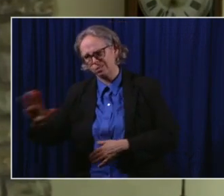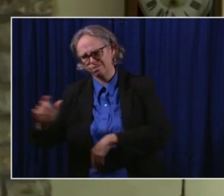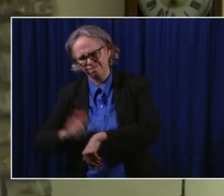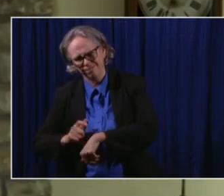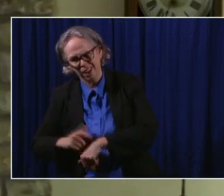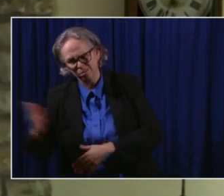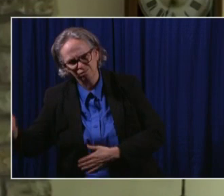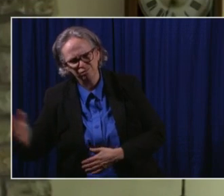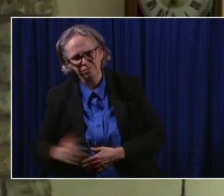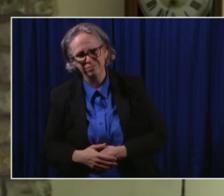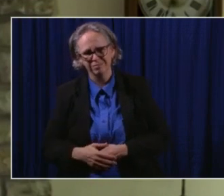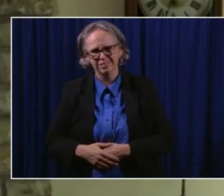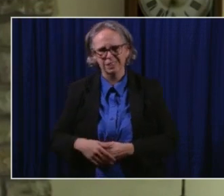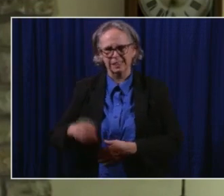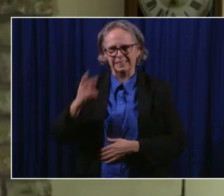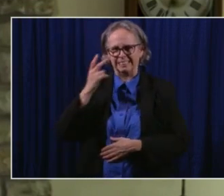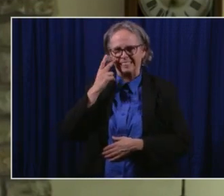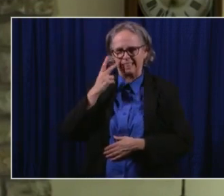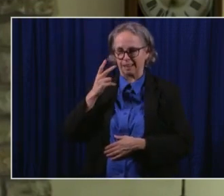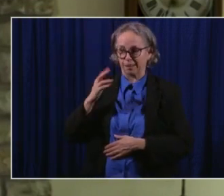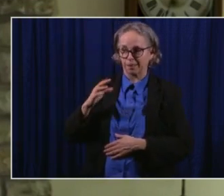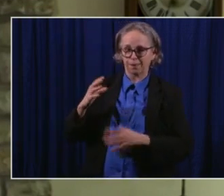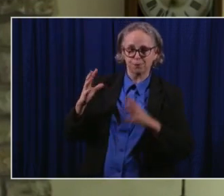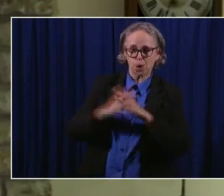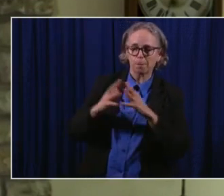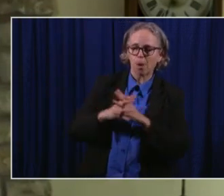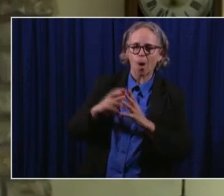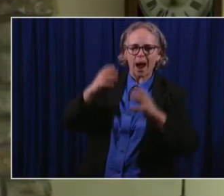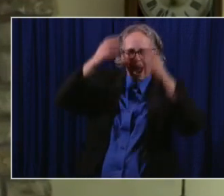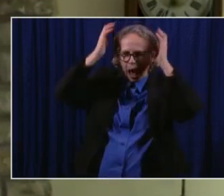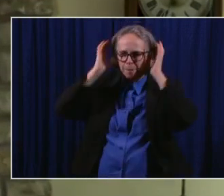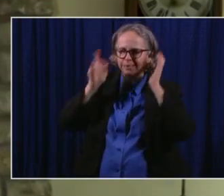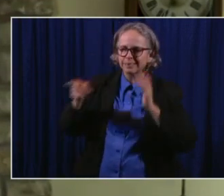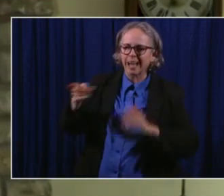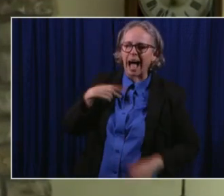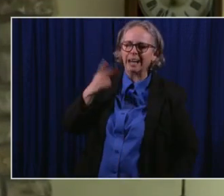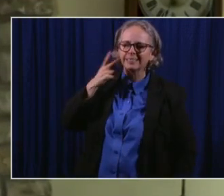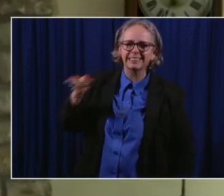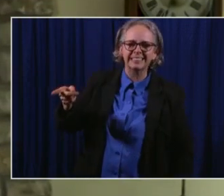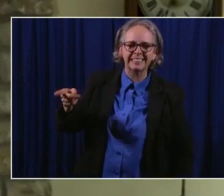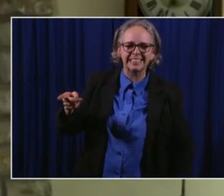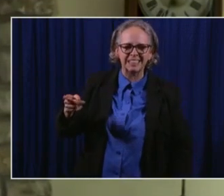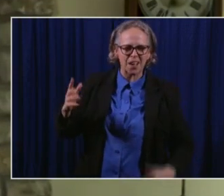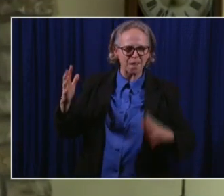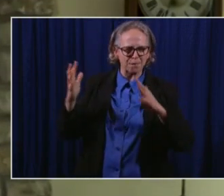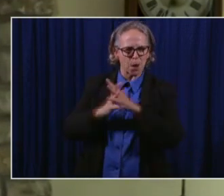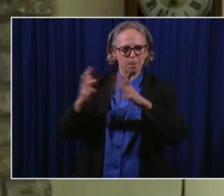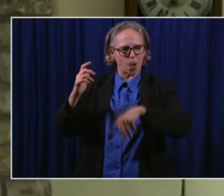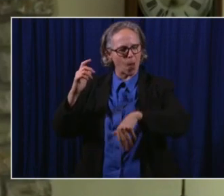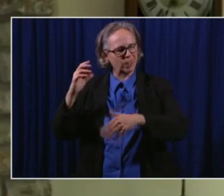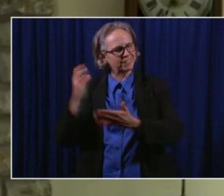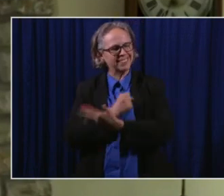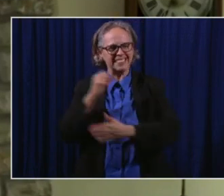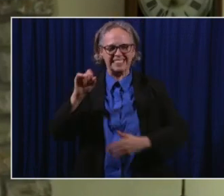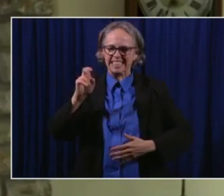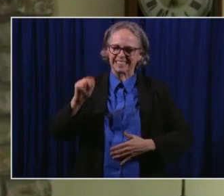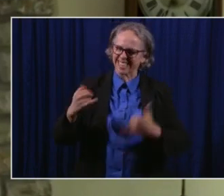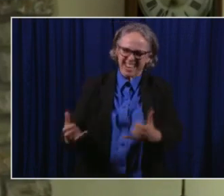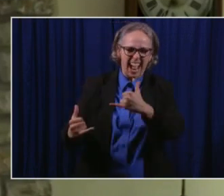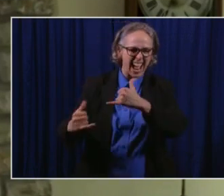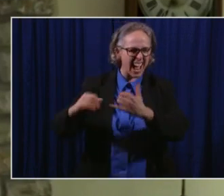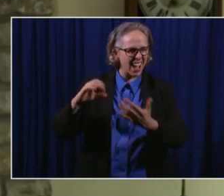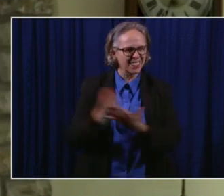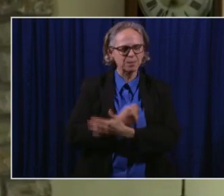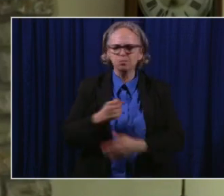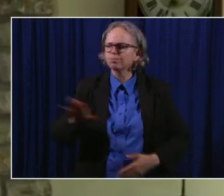a couple of football helmets back there. Absolutely. It is football season. Tell us how you're